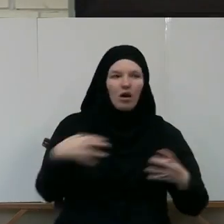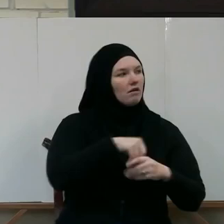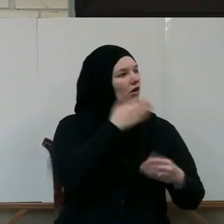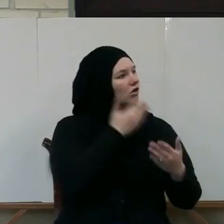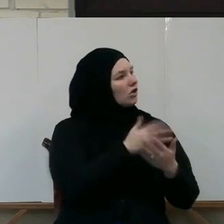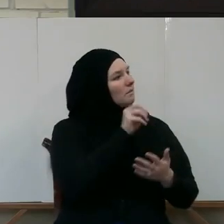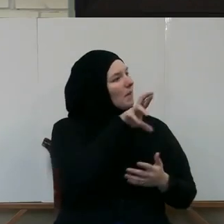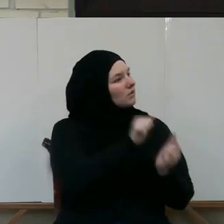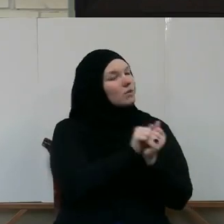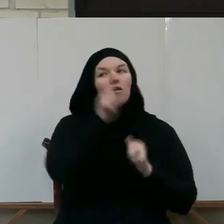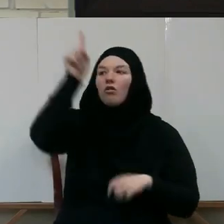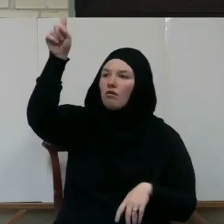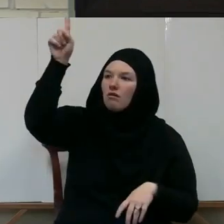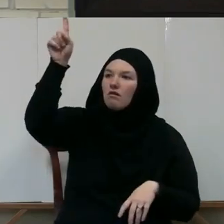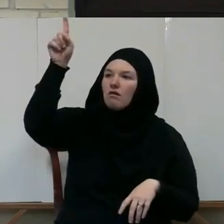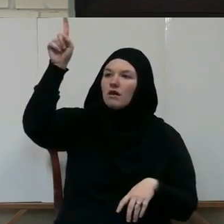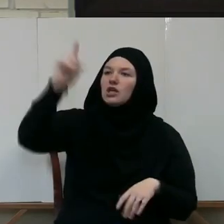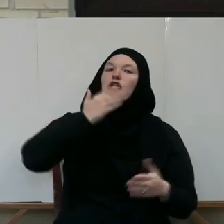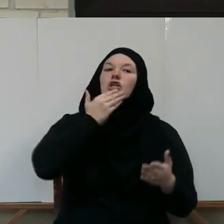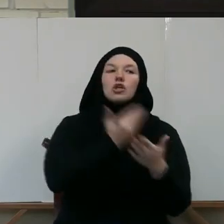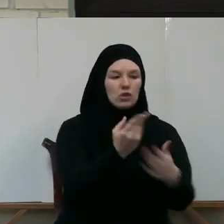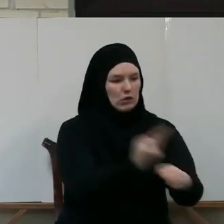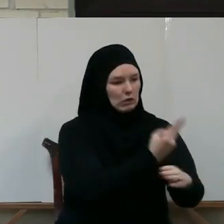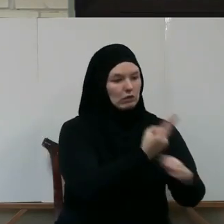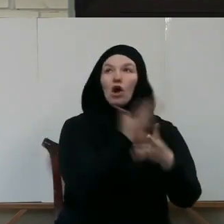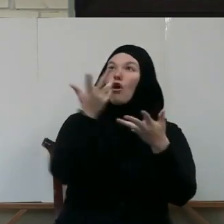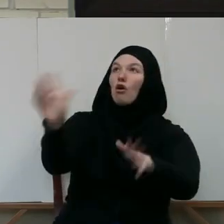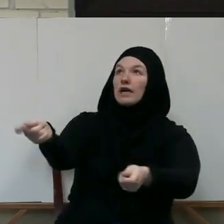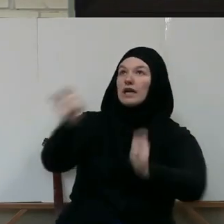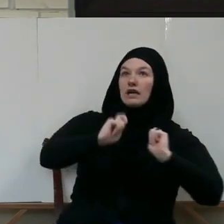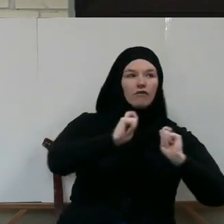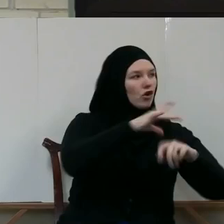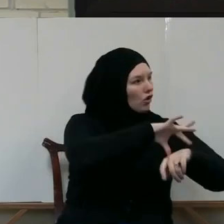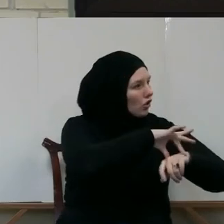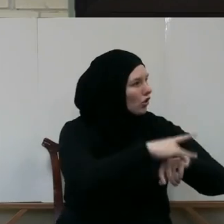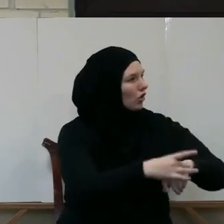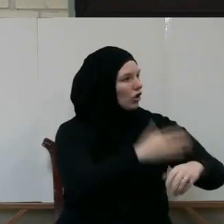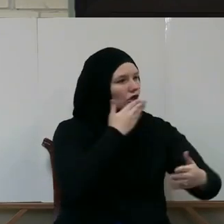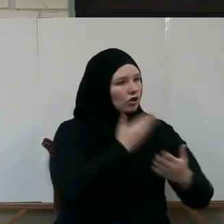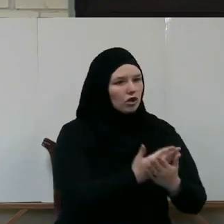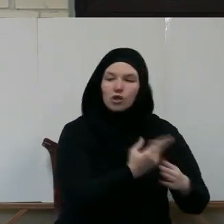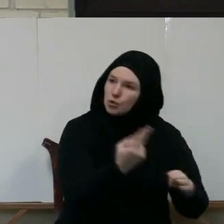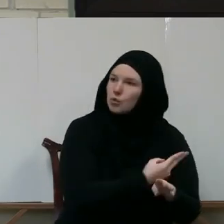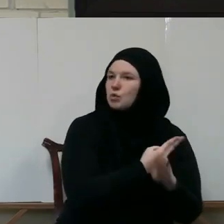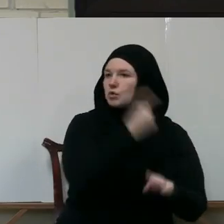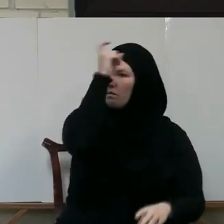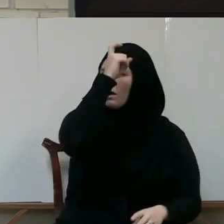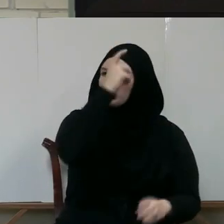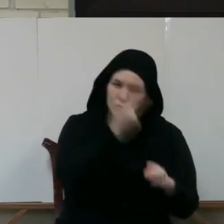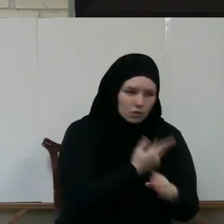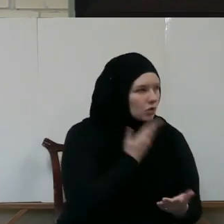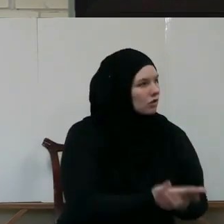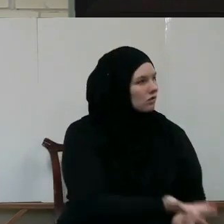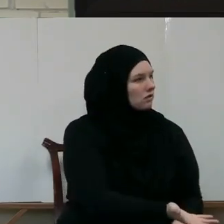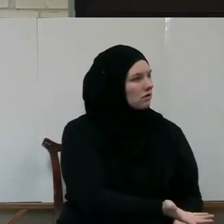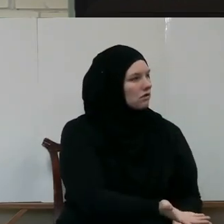Allah is the good use of what he has already provided to make sense with ourselves and to